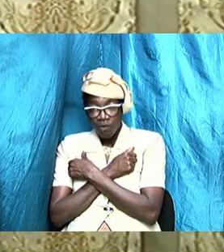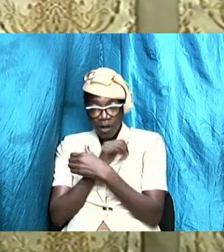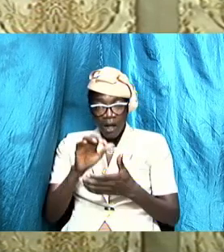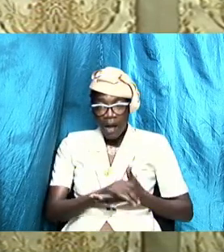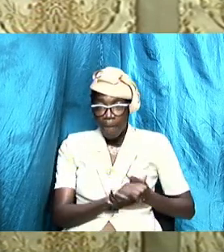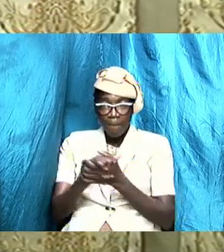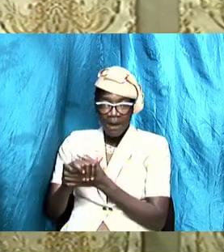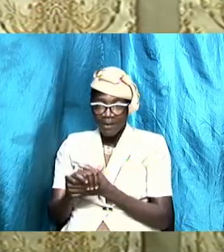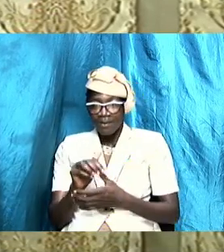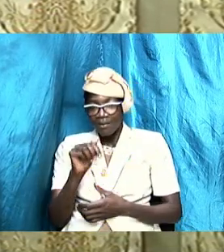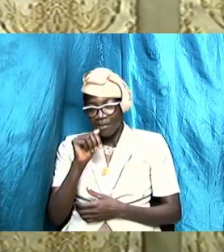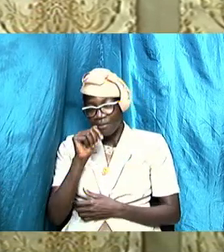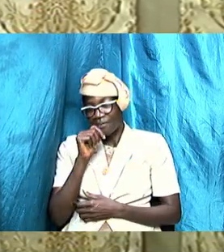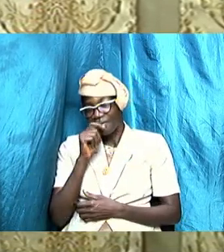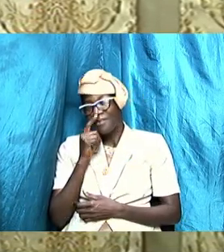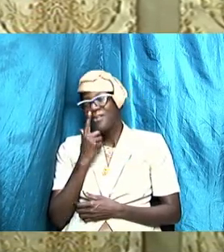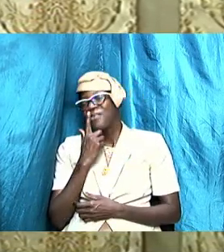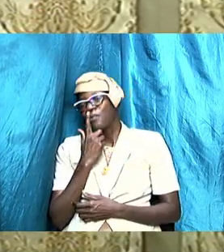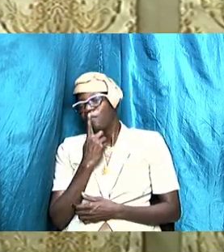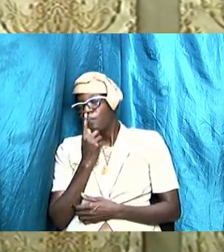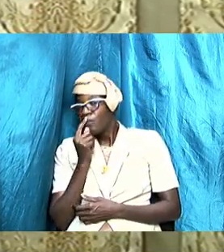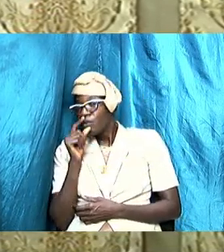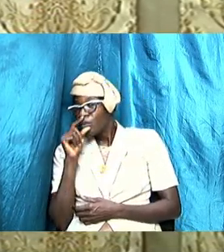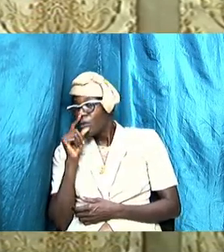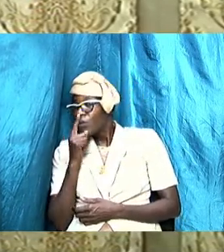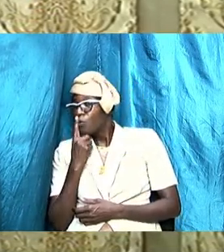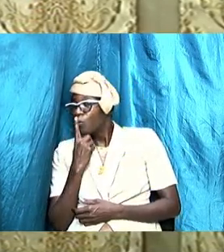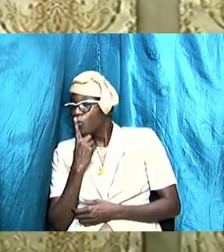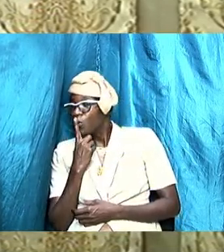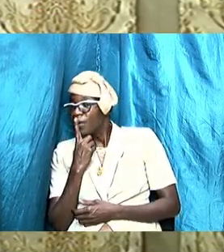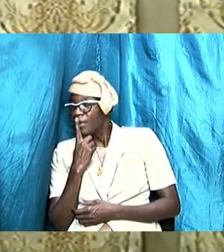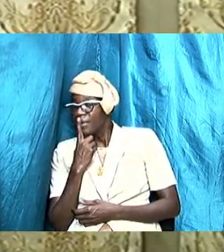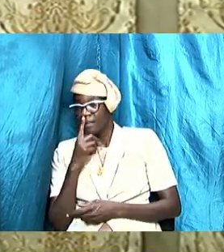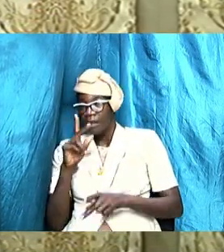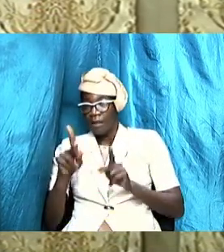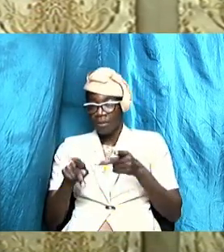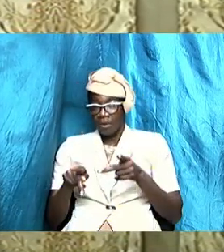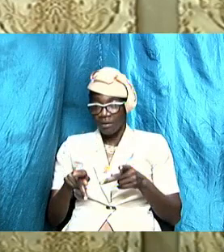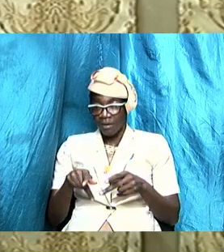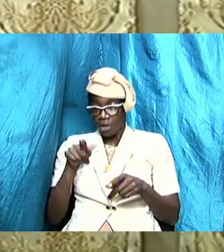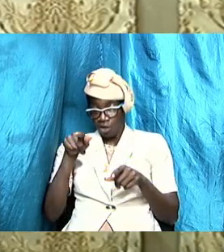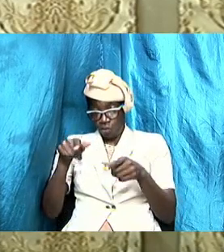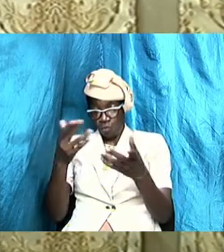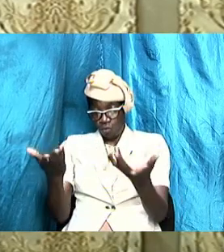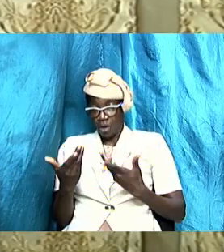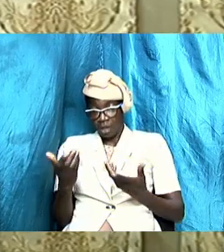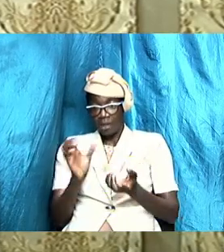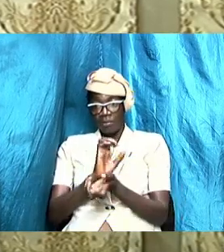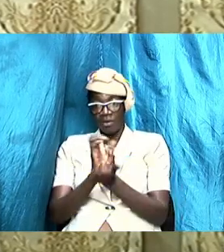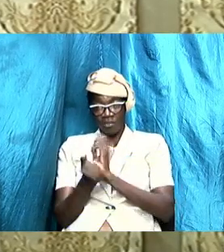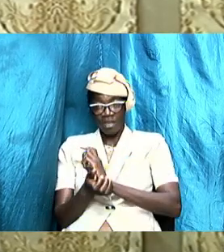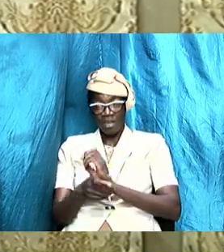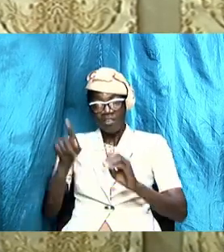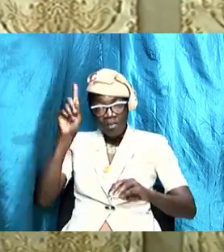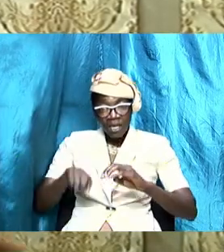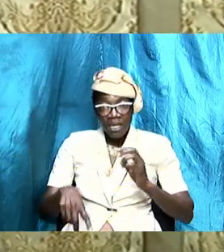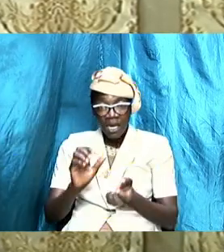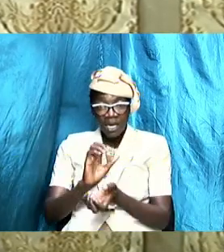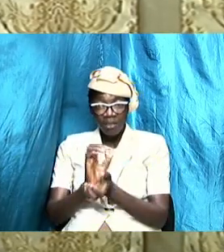type of guy no you want him to change he cannot change that's who you marry to